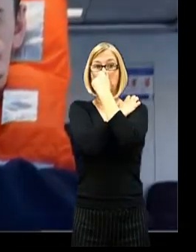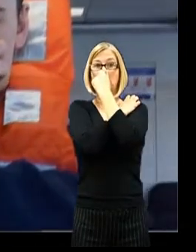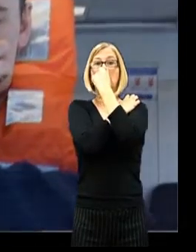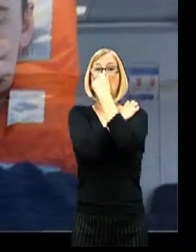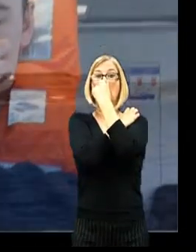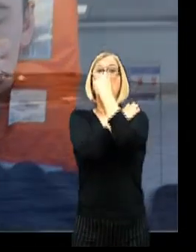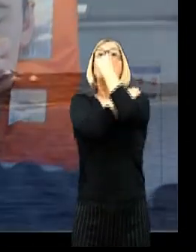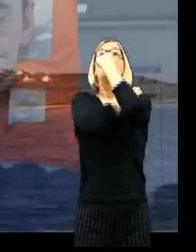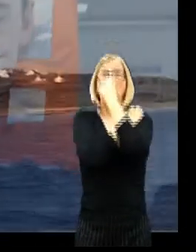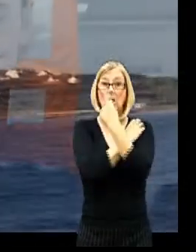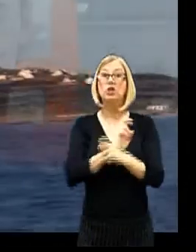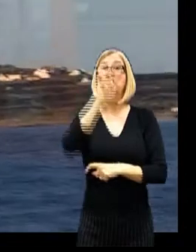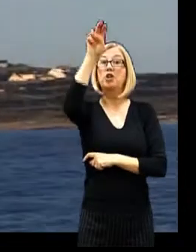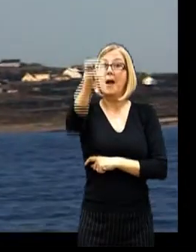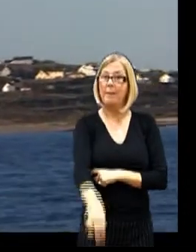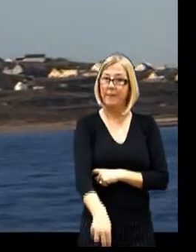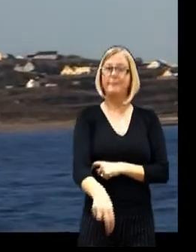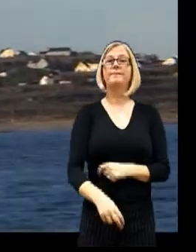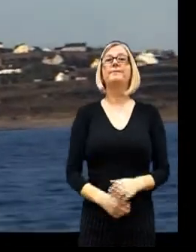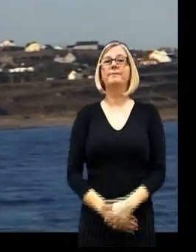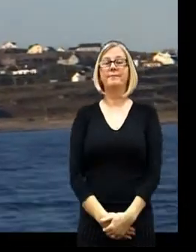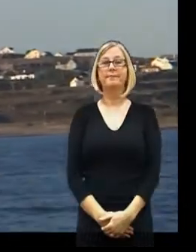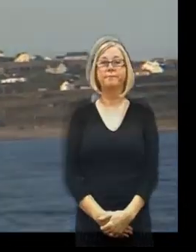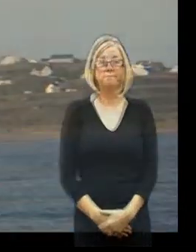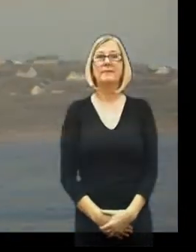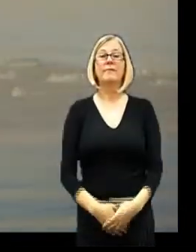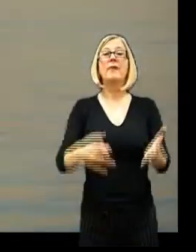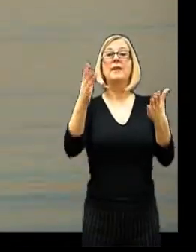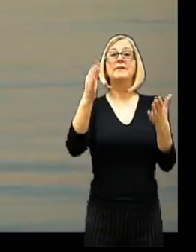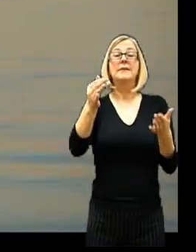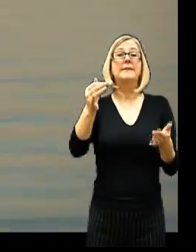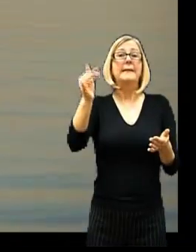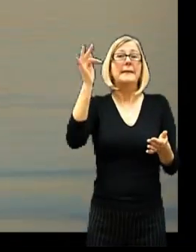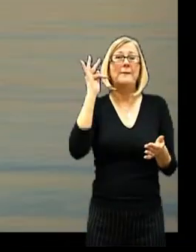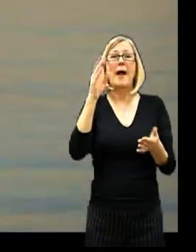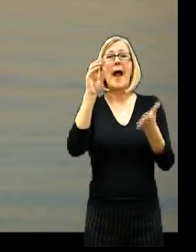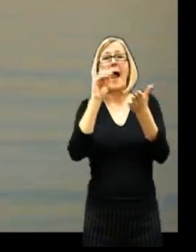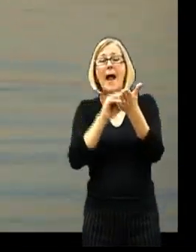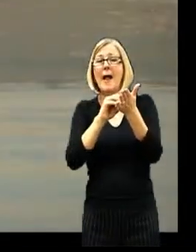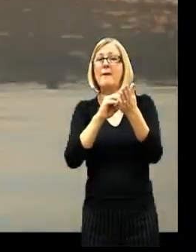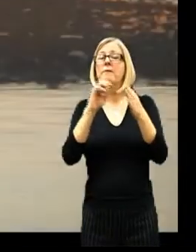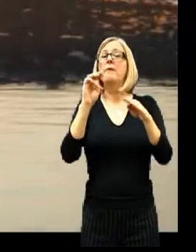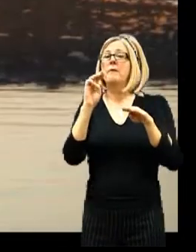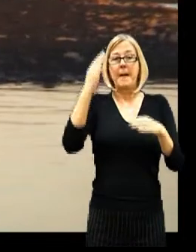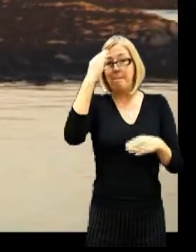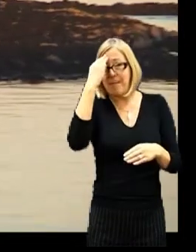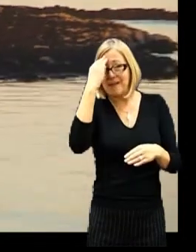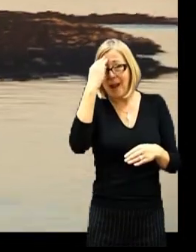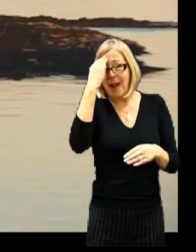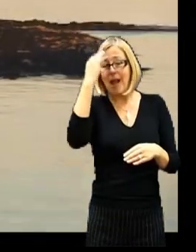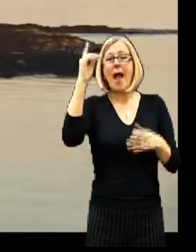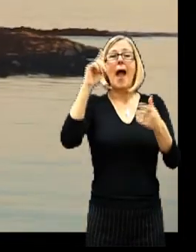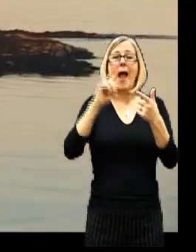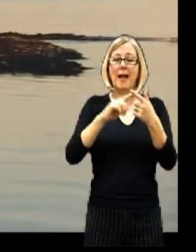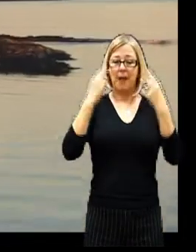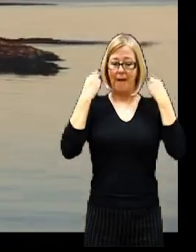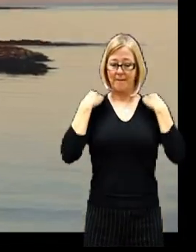your jacket and the other to hold your nose. If you have a physical or sensory disability, please notify a crew member who